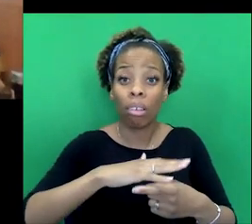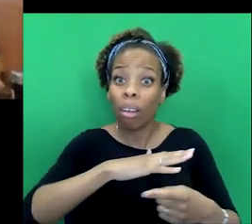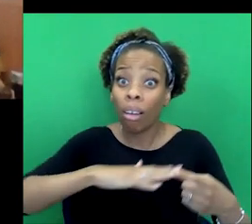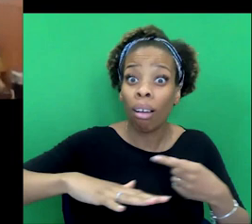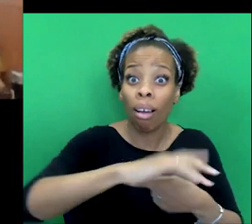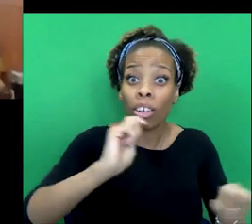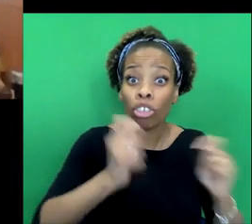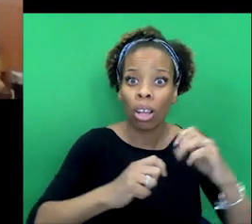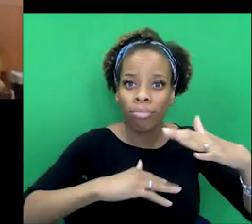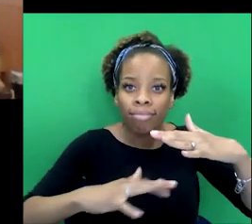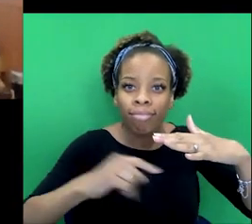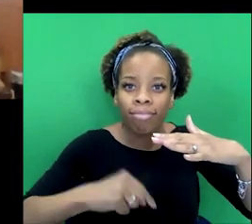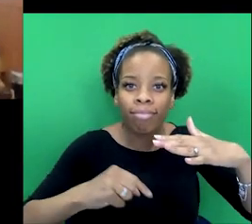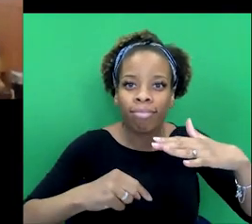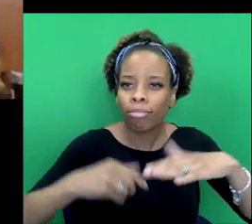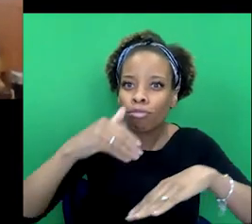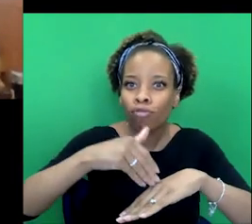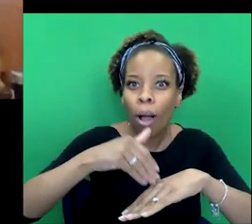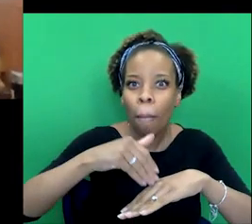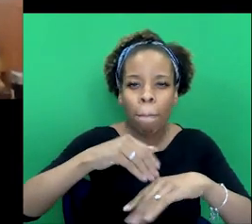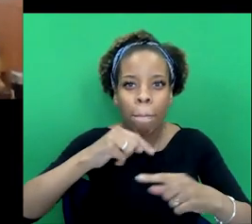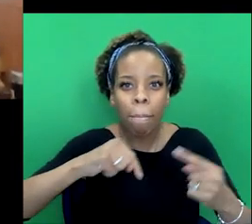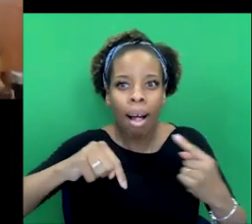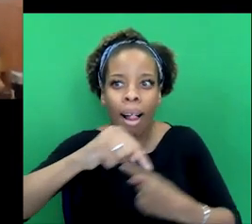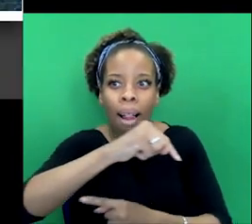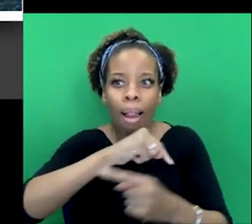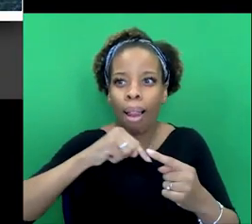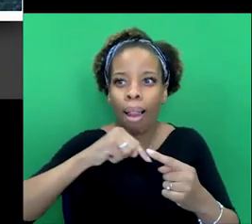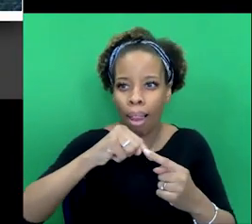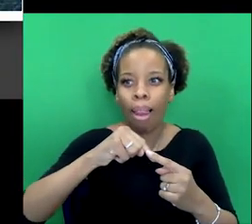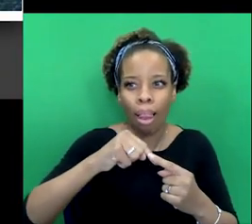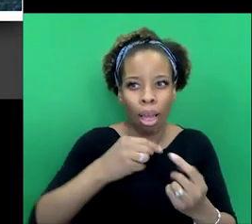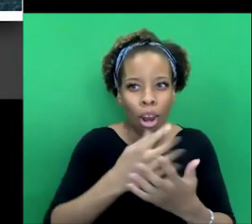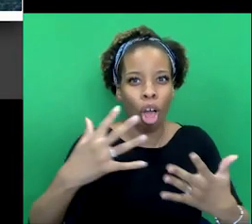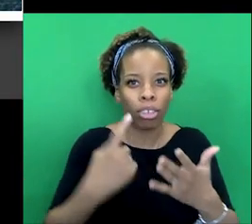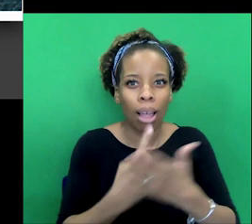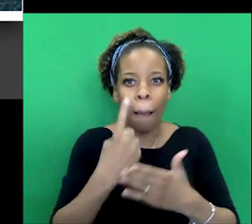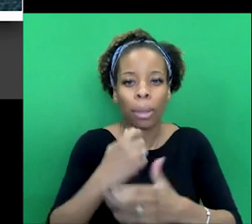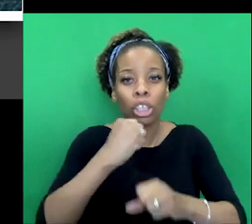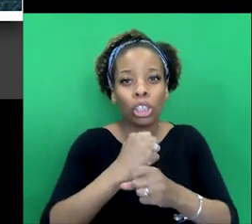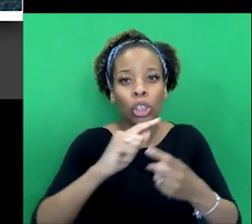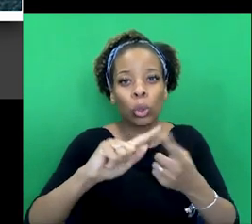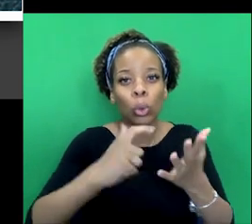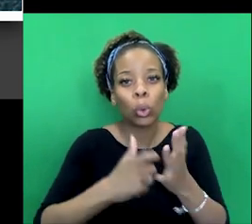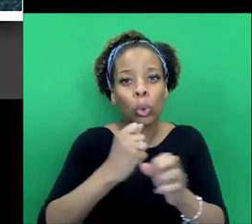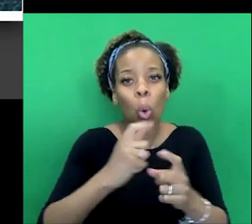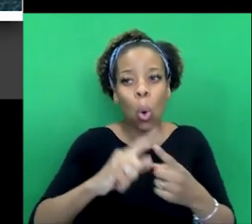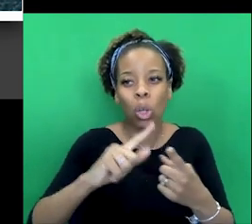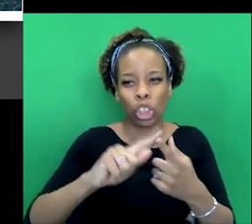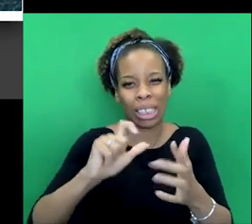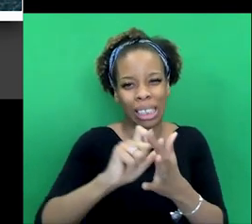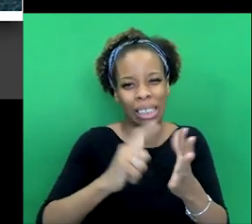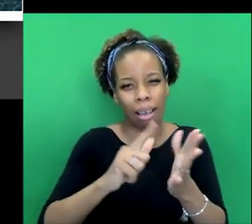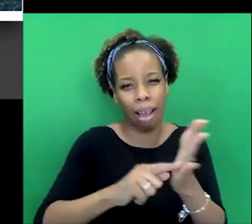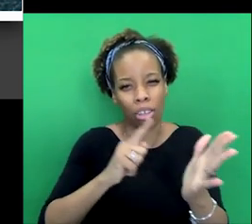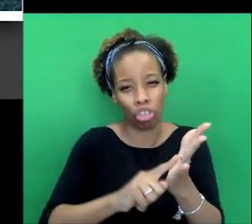beginning, in Idalgi's, in George Idalgi's life. And I find that quite significant. Before we move on to George